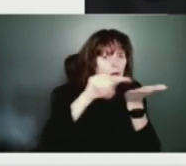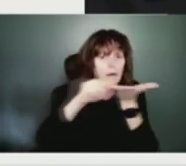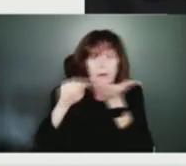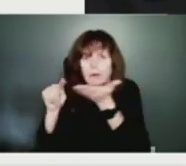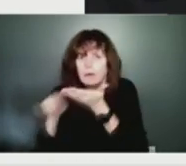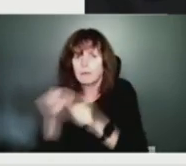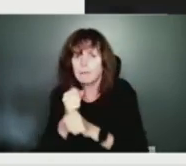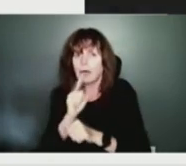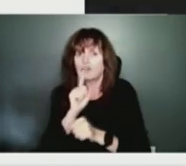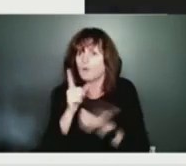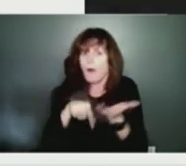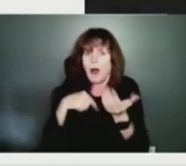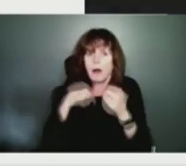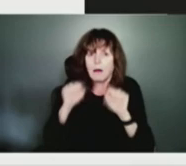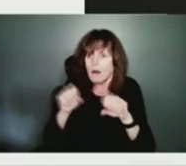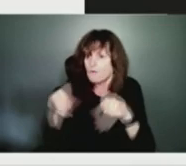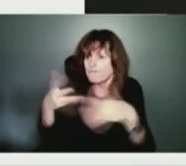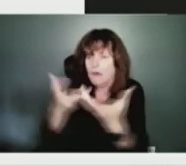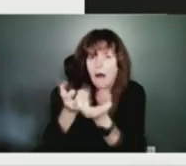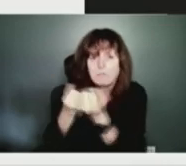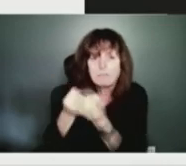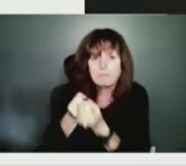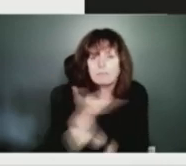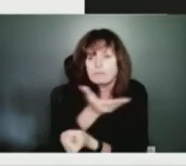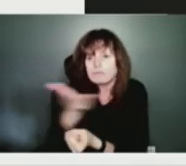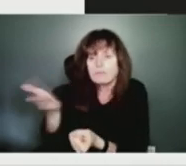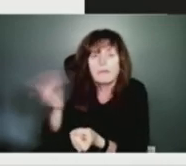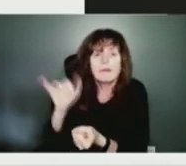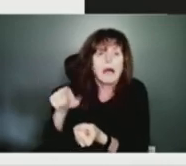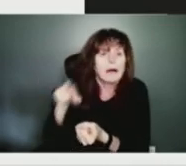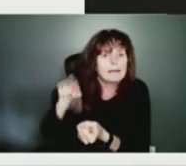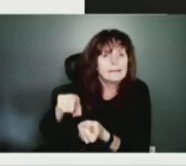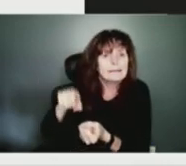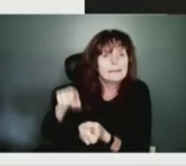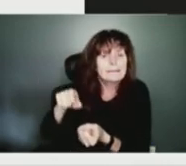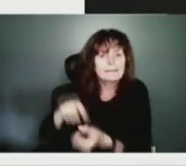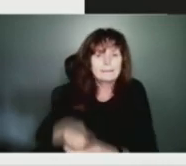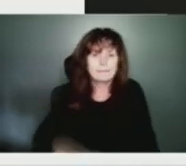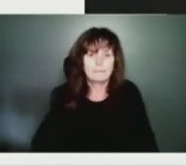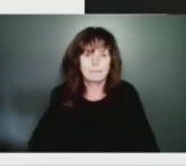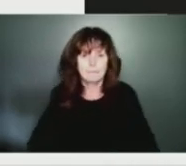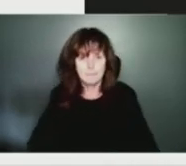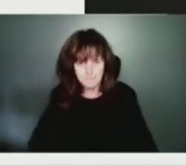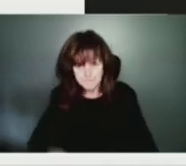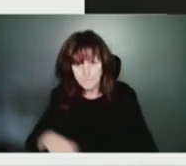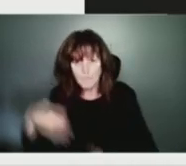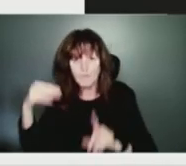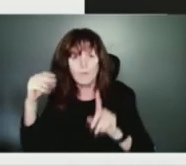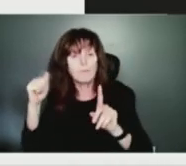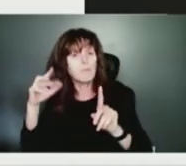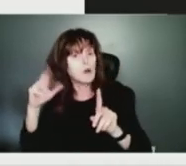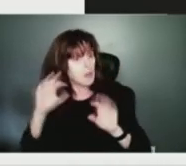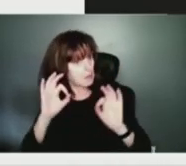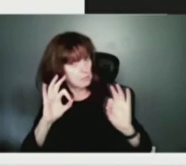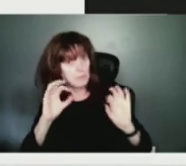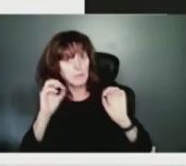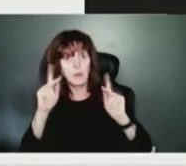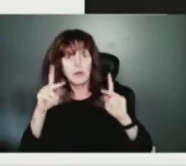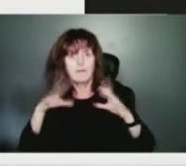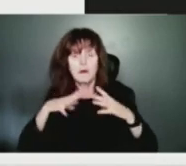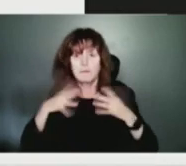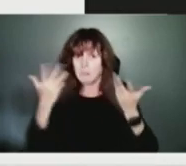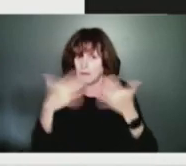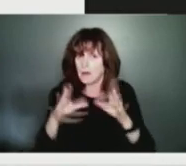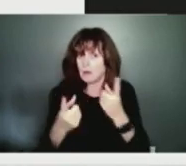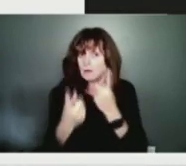Thank you very much. Those are all the reports we have on the line, but we do have a couple extra minutes. So I'll perhaps run through this list of media one more